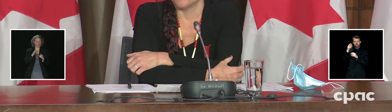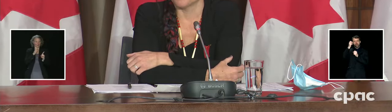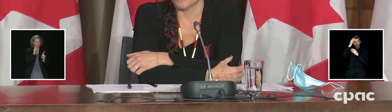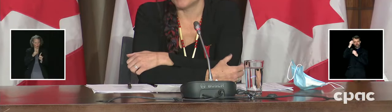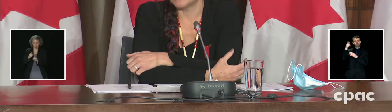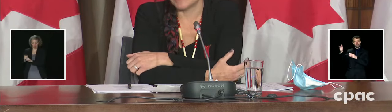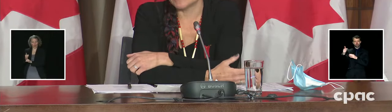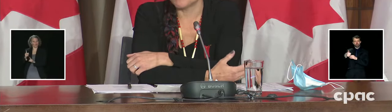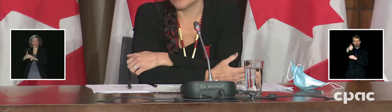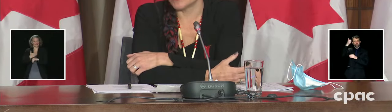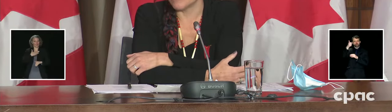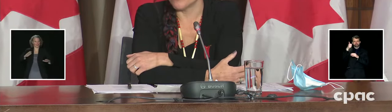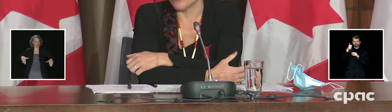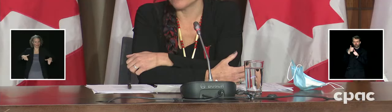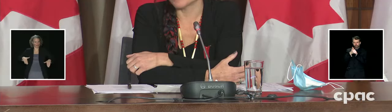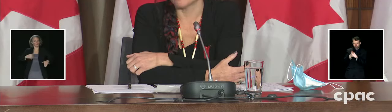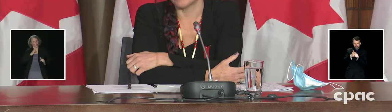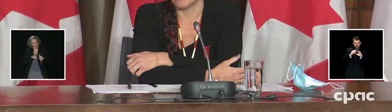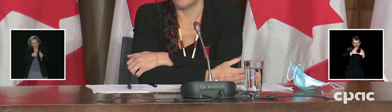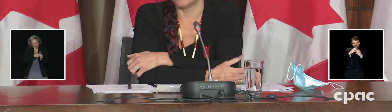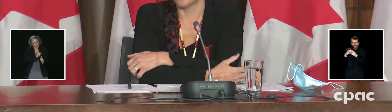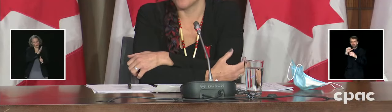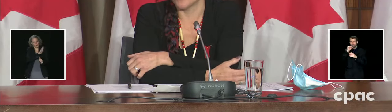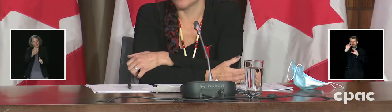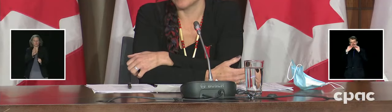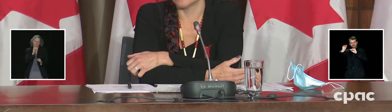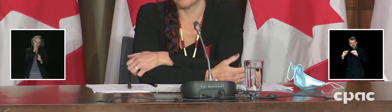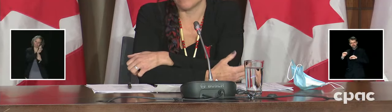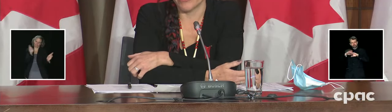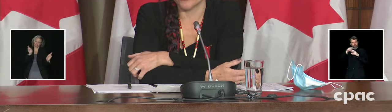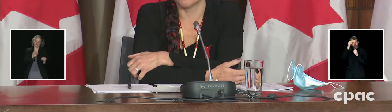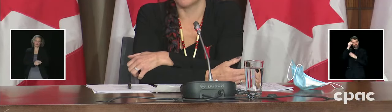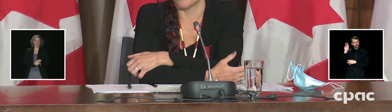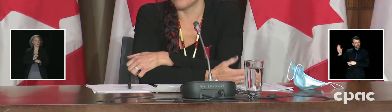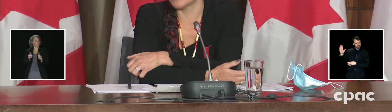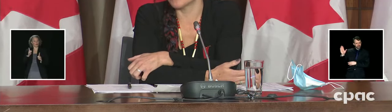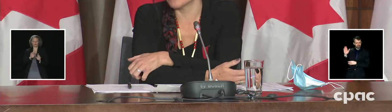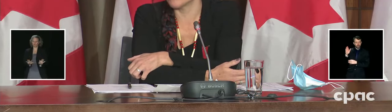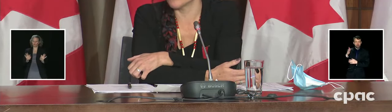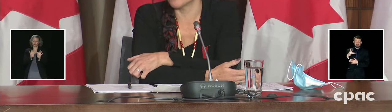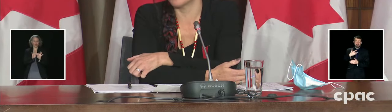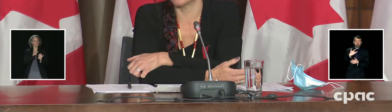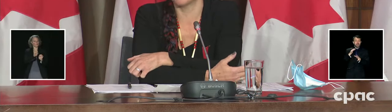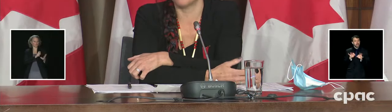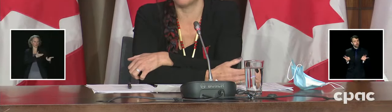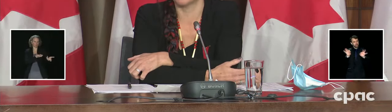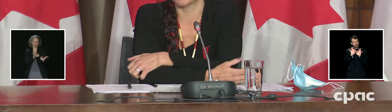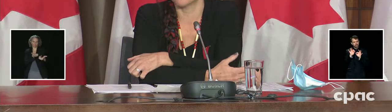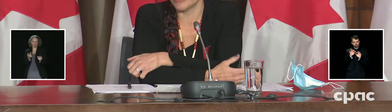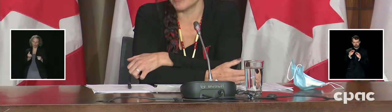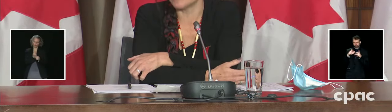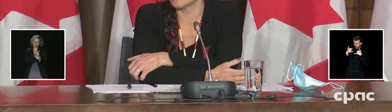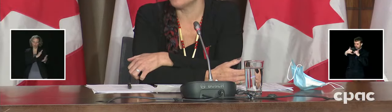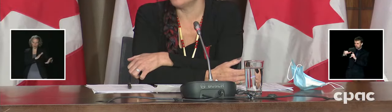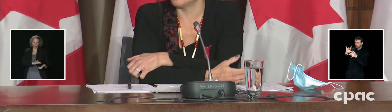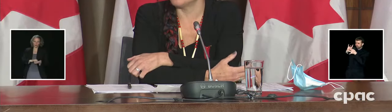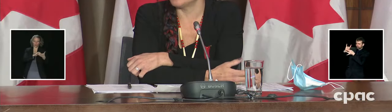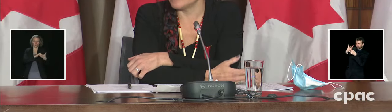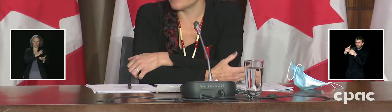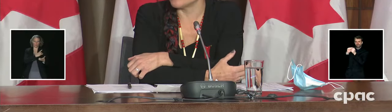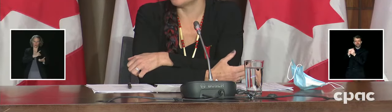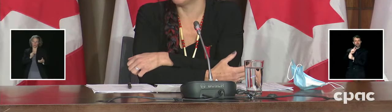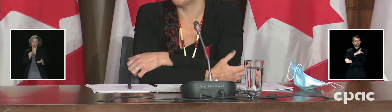but it does speak to the importance of continuing to work in collaboration with provinces and territories to disaggregate